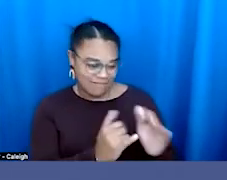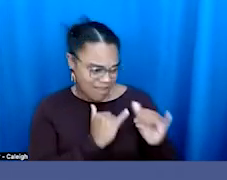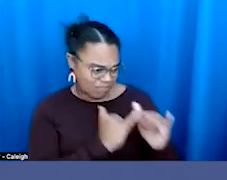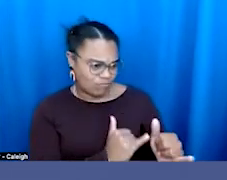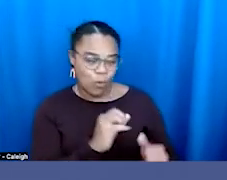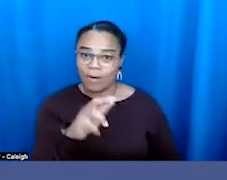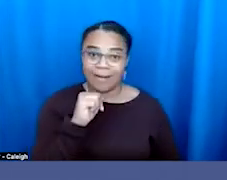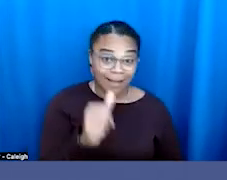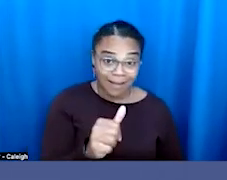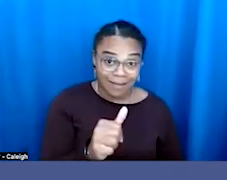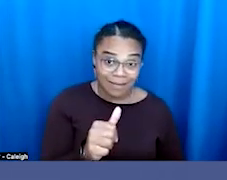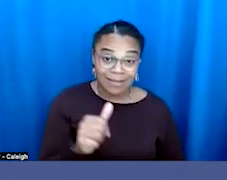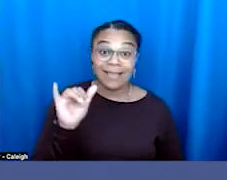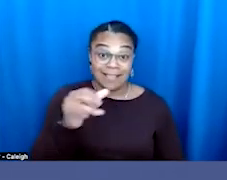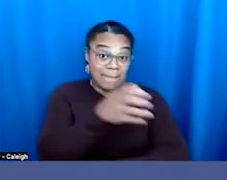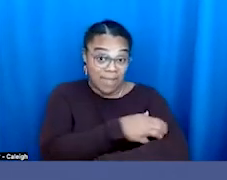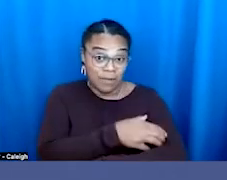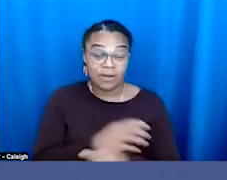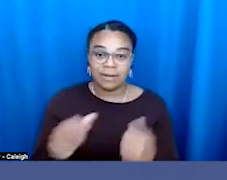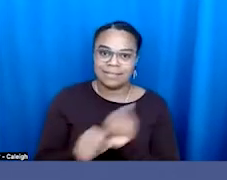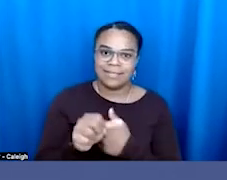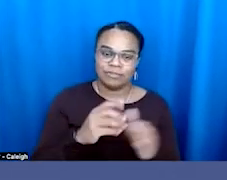that power is what is dangerous to all of us.